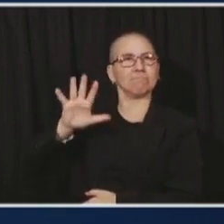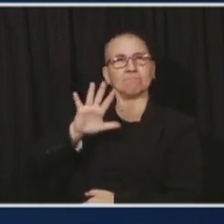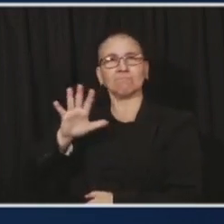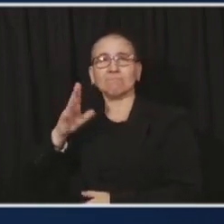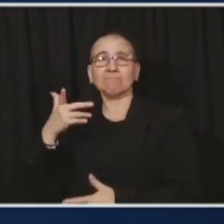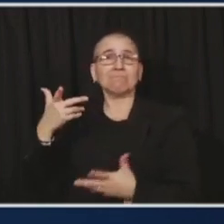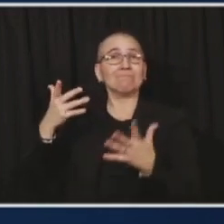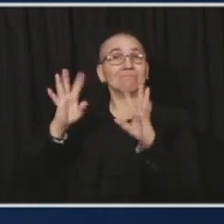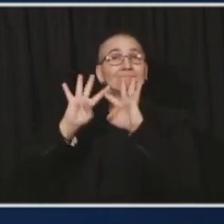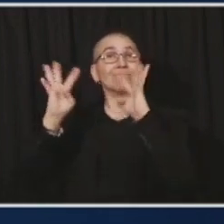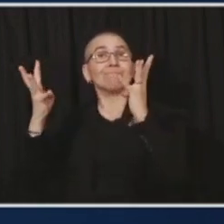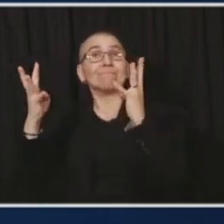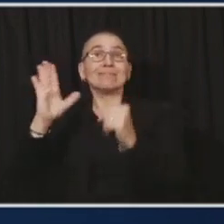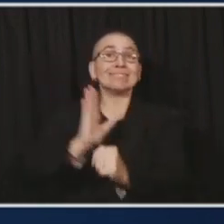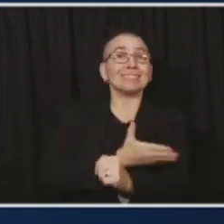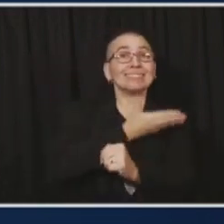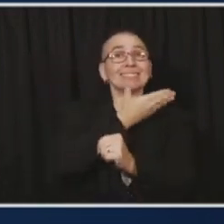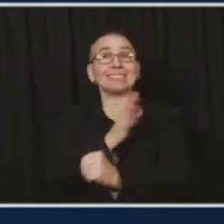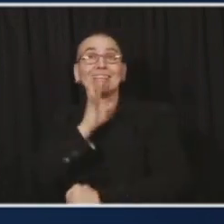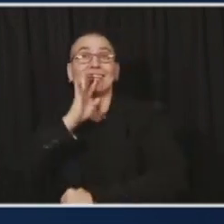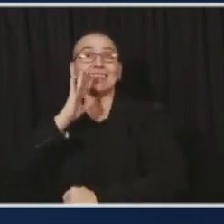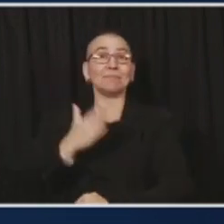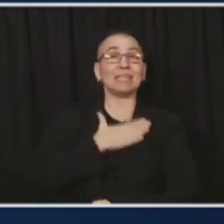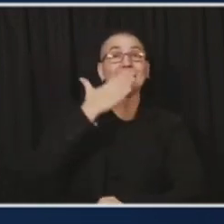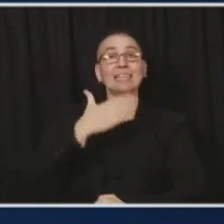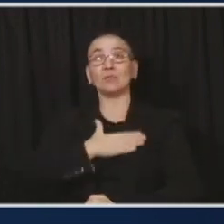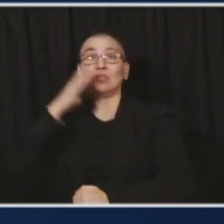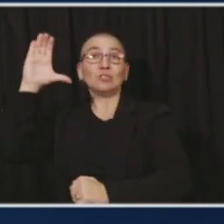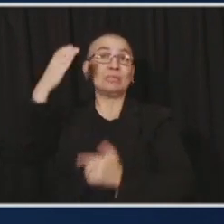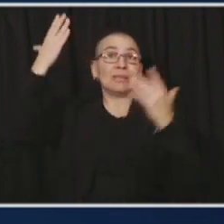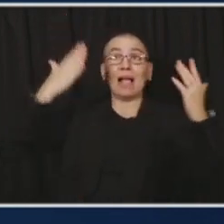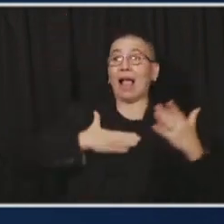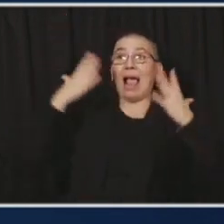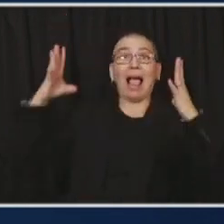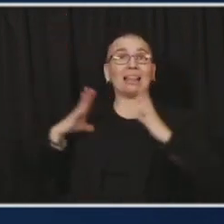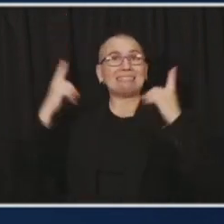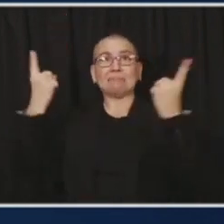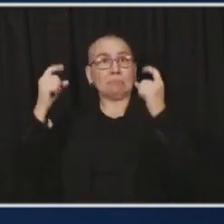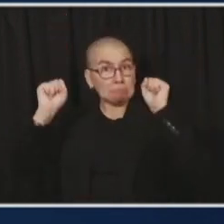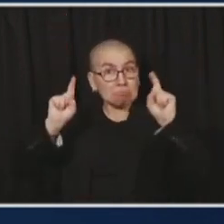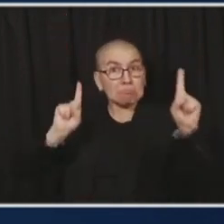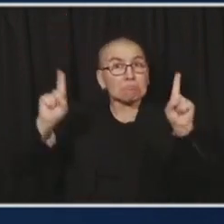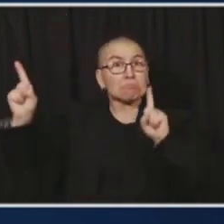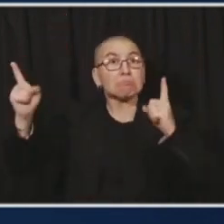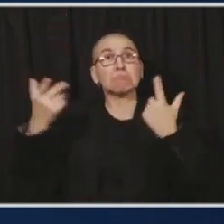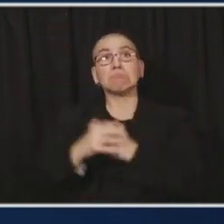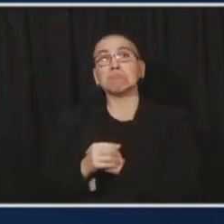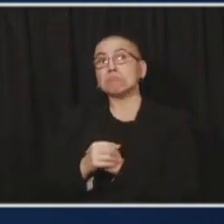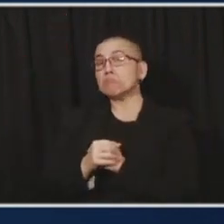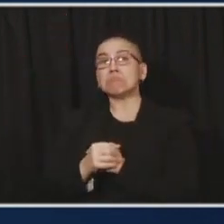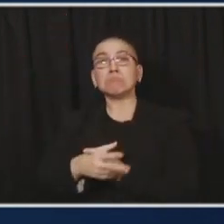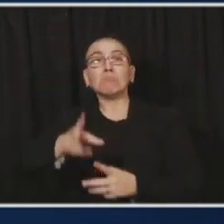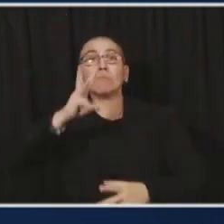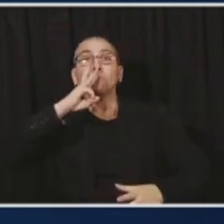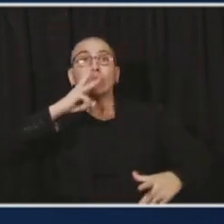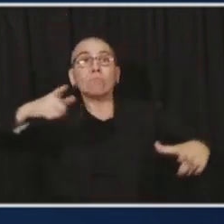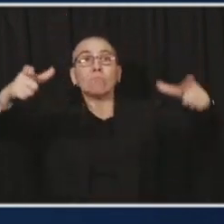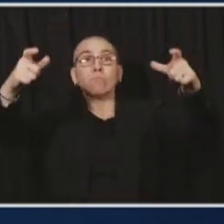with one another, getting out and doing some things together, watching what happens as you're playing some pond hockey or you're cross country skiing together. We